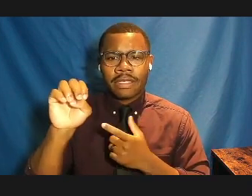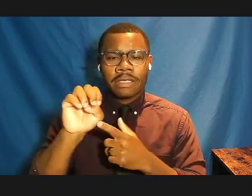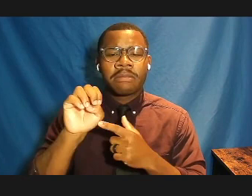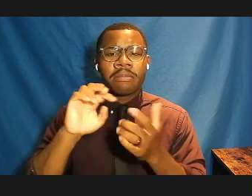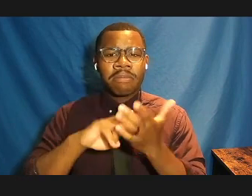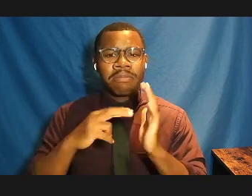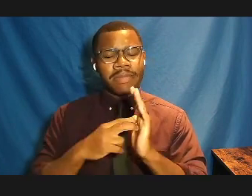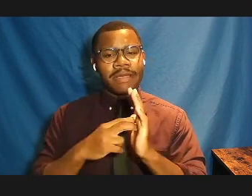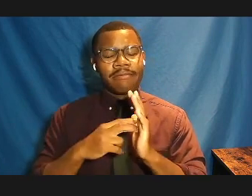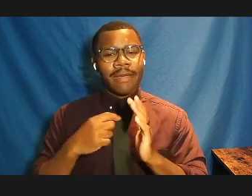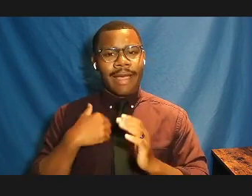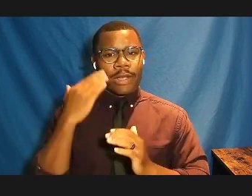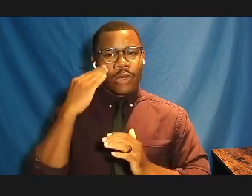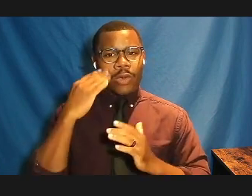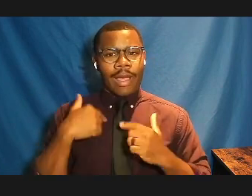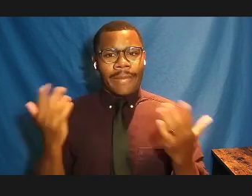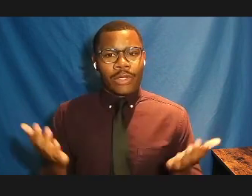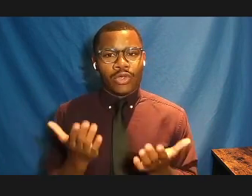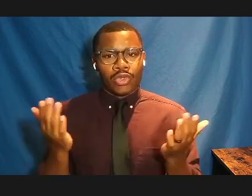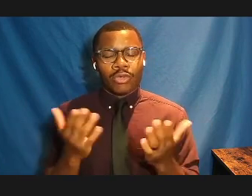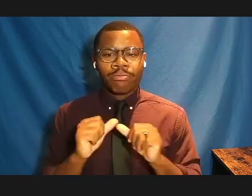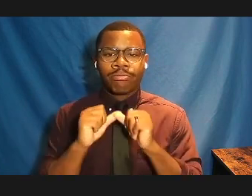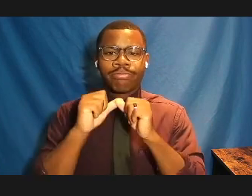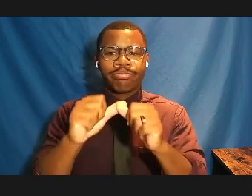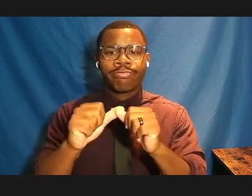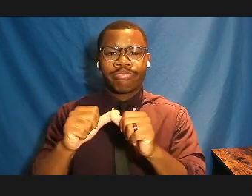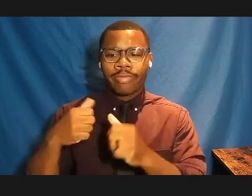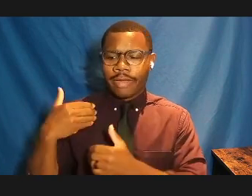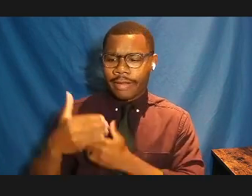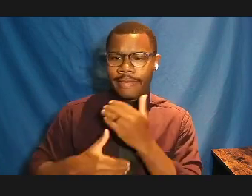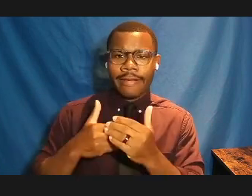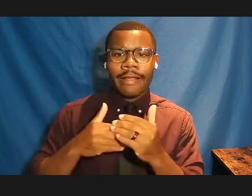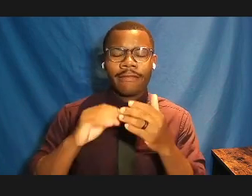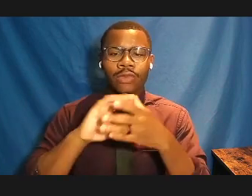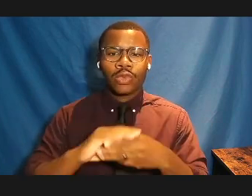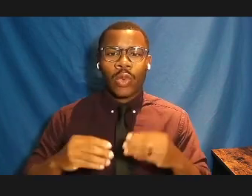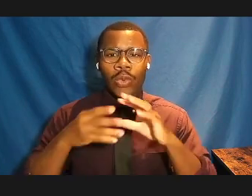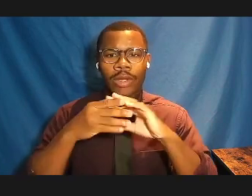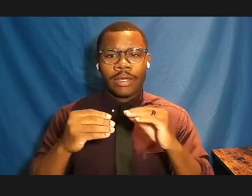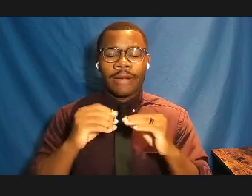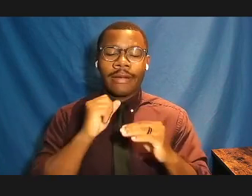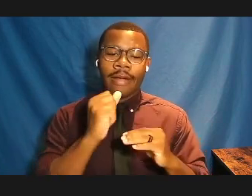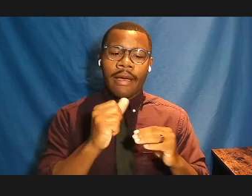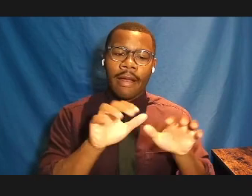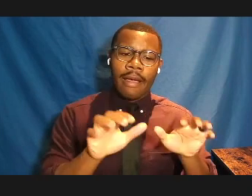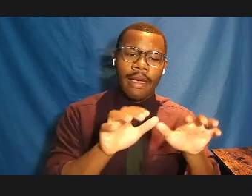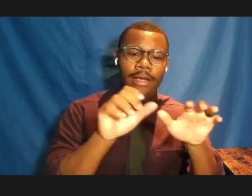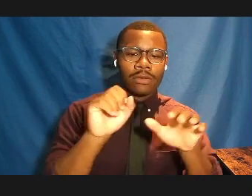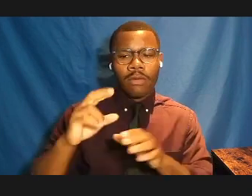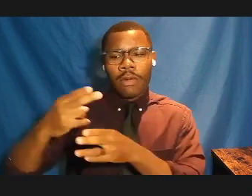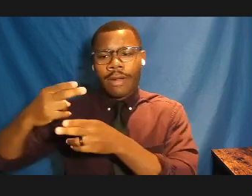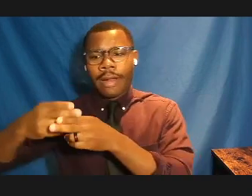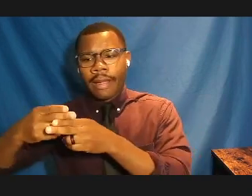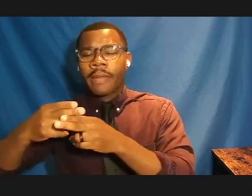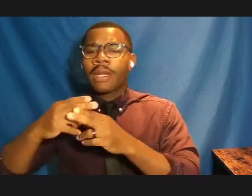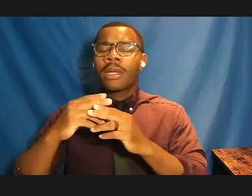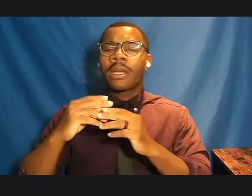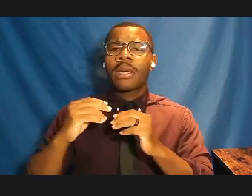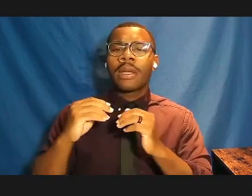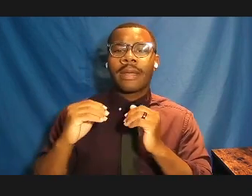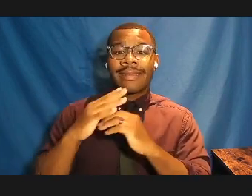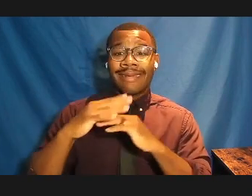stories, not a mere reaction or a survivable name. Native survivance stories are